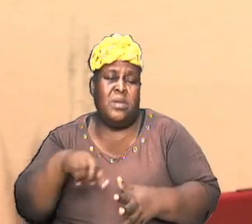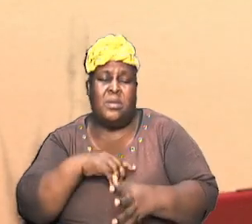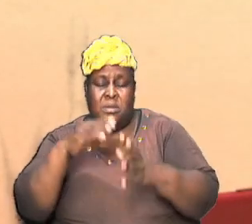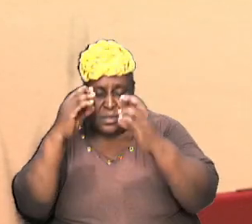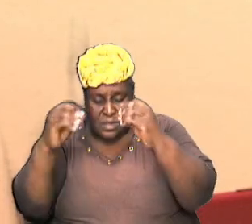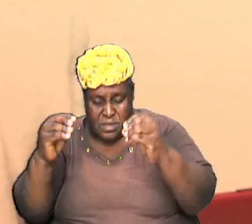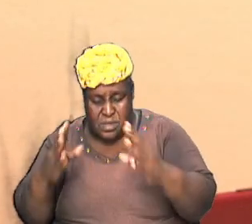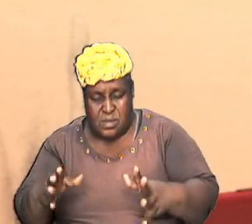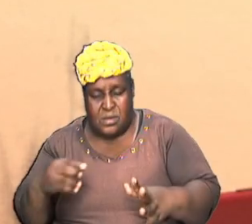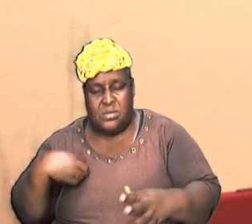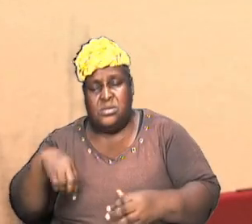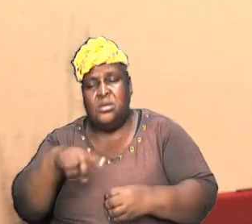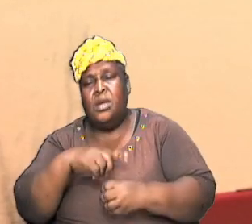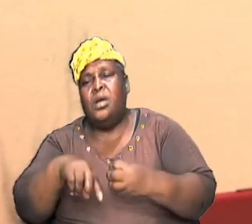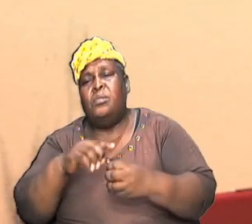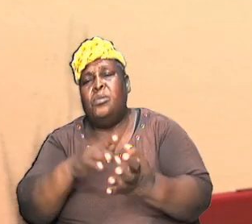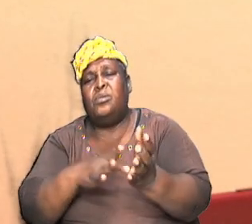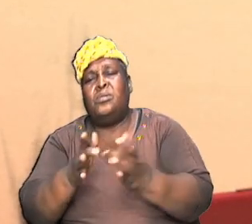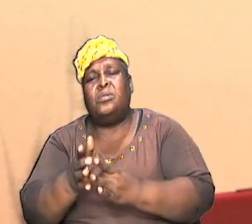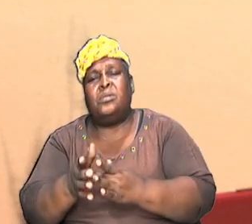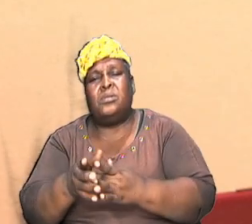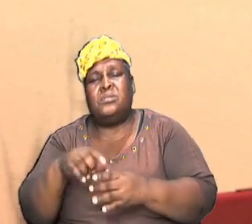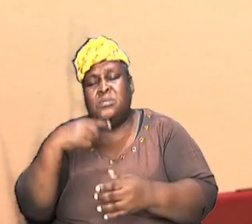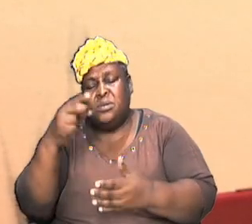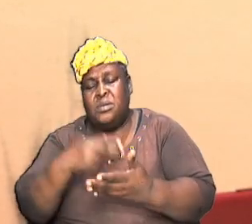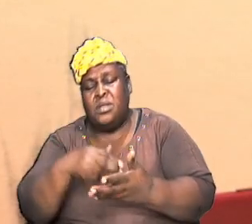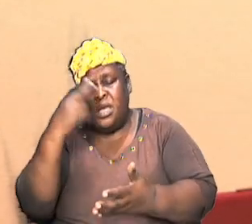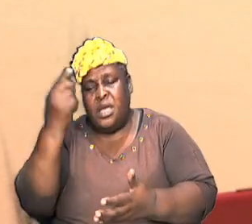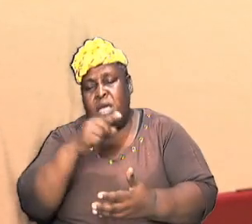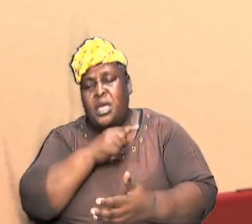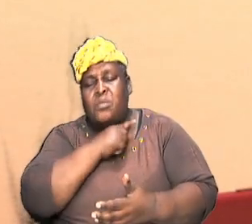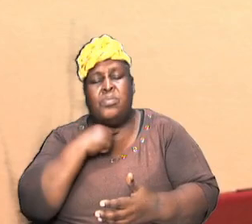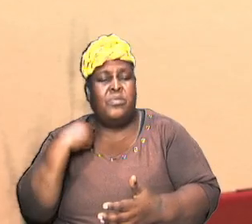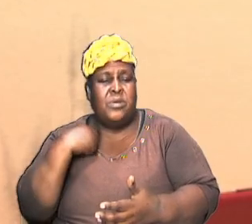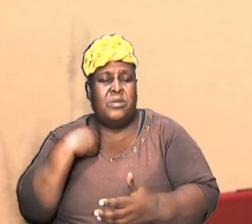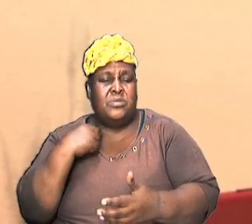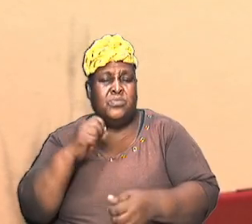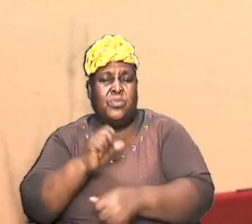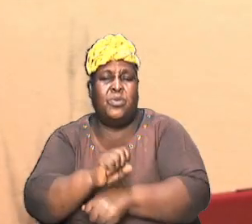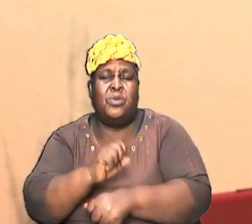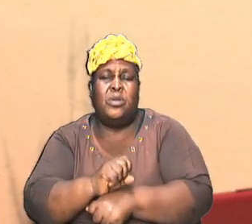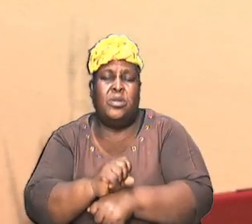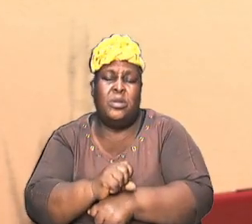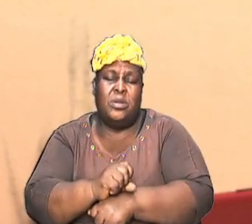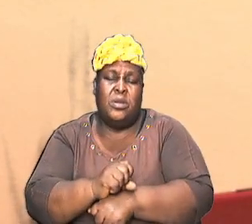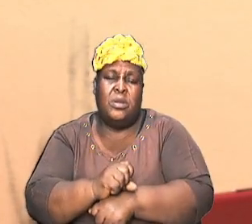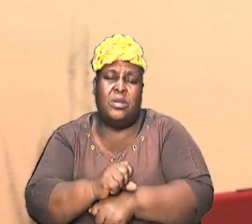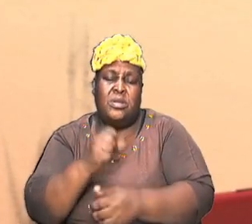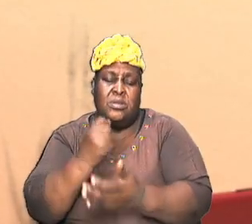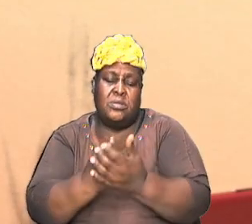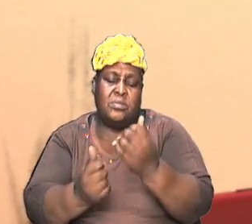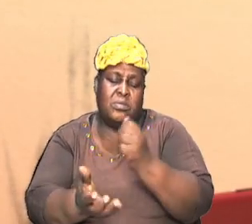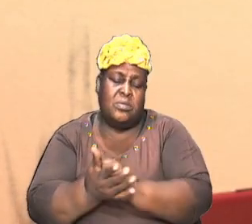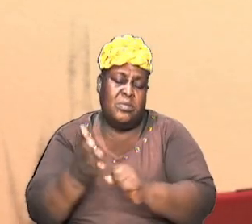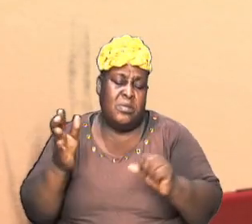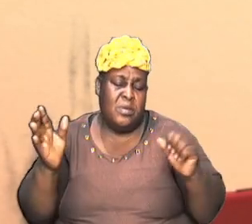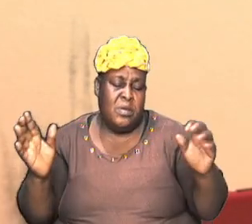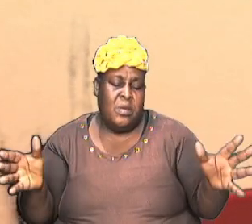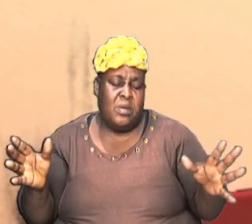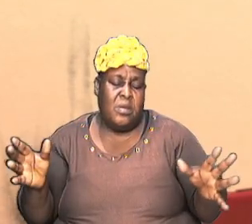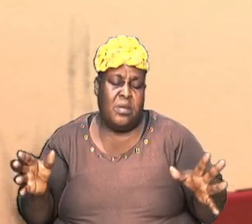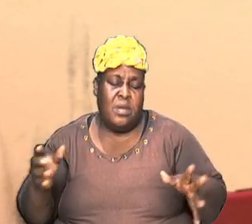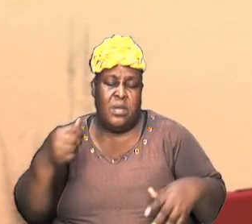us about Jesus and talk about his high priestly role and his role as the sacrifice and then his role as God